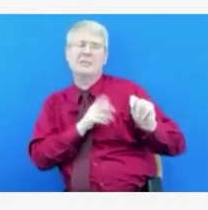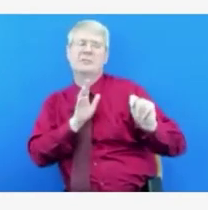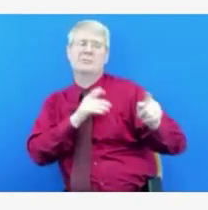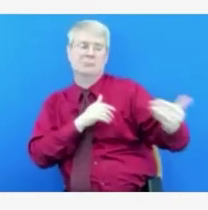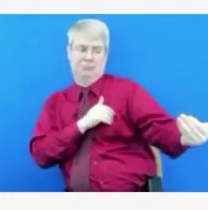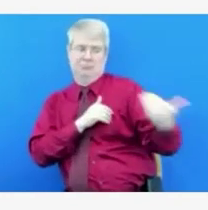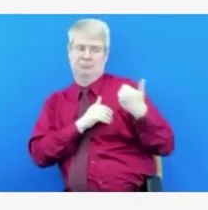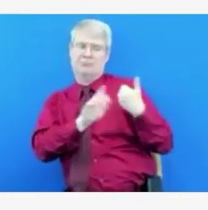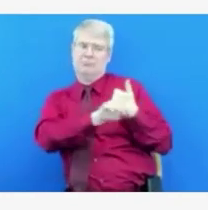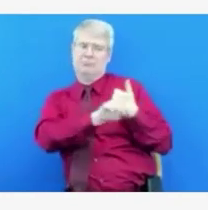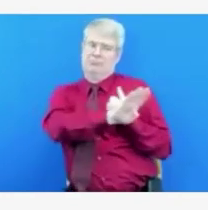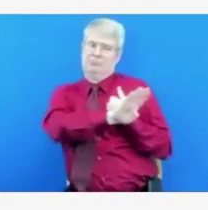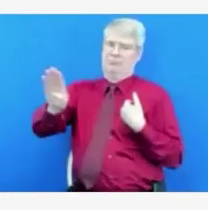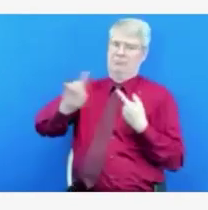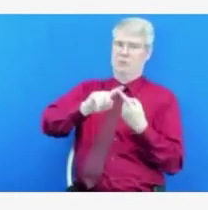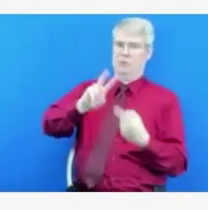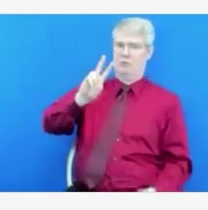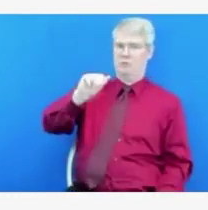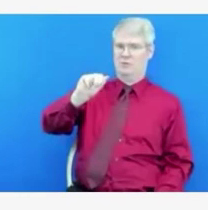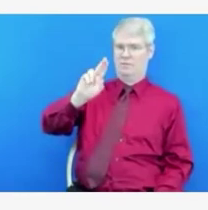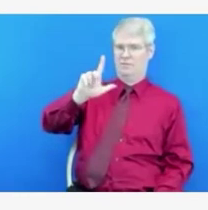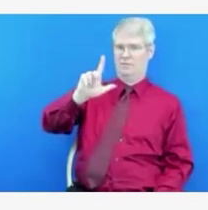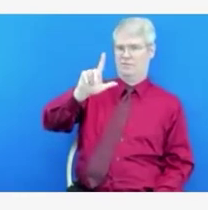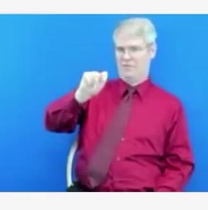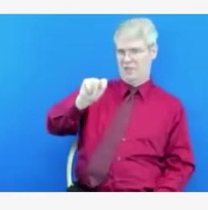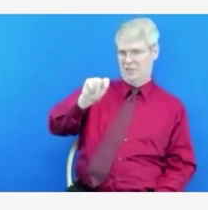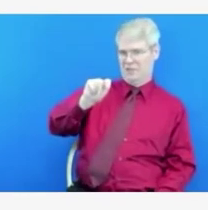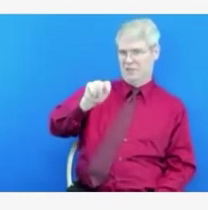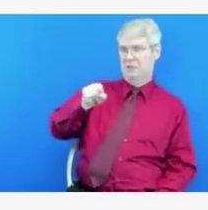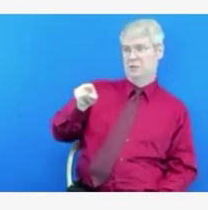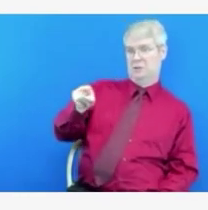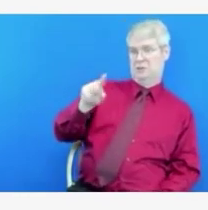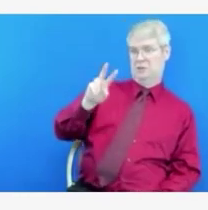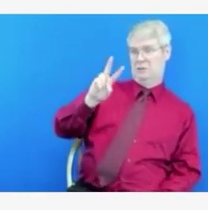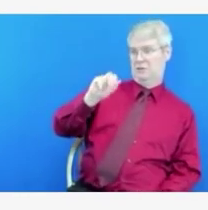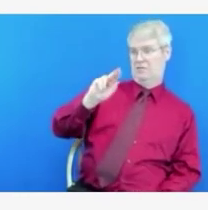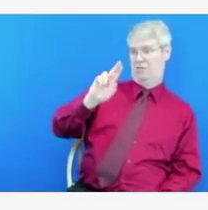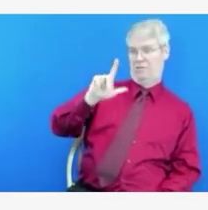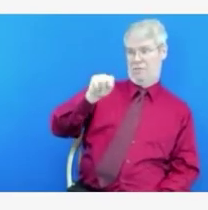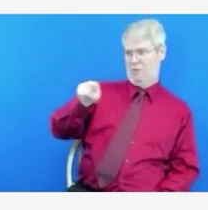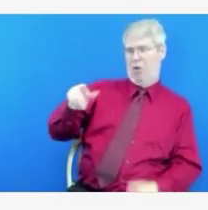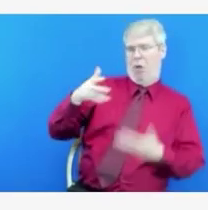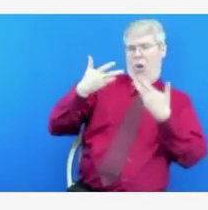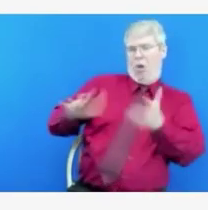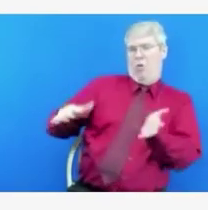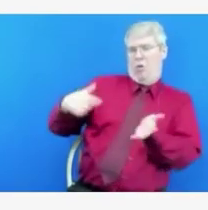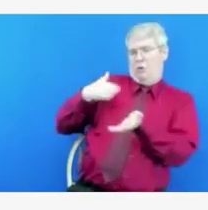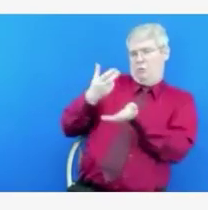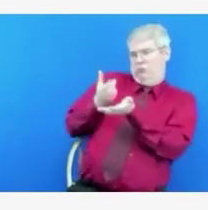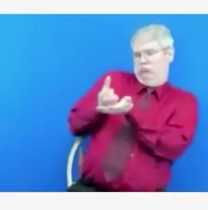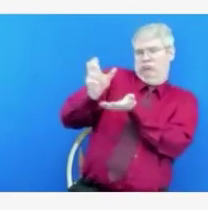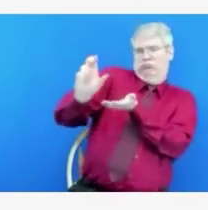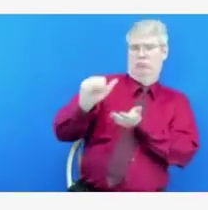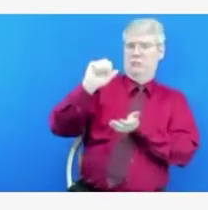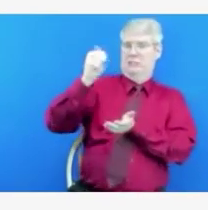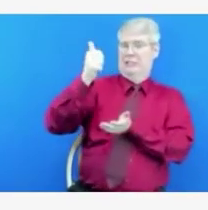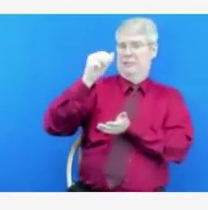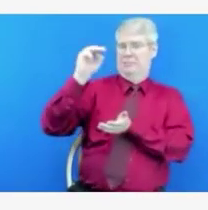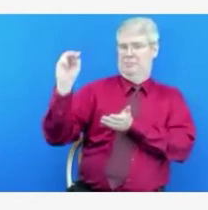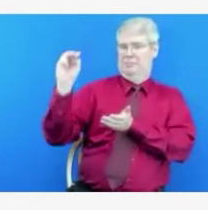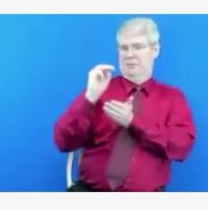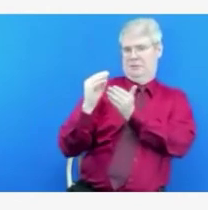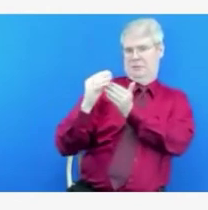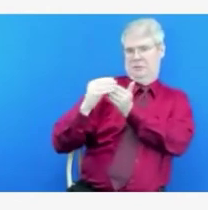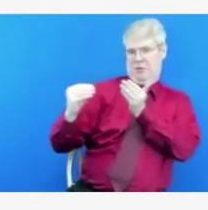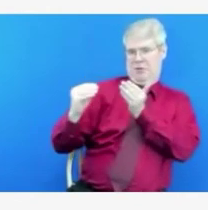providing those test kits. So we've ordered over 25,000 kits this last week. And then also because the